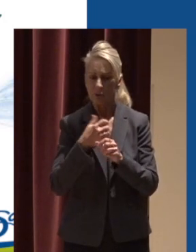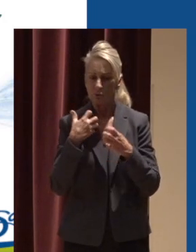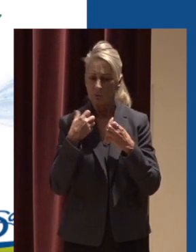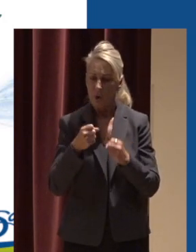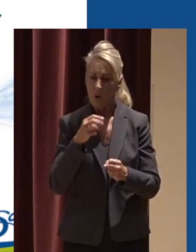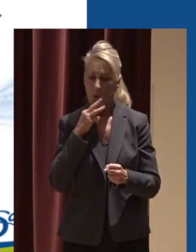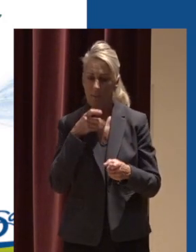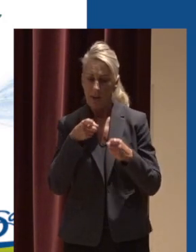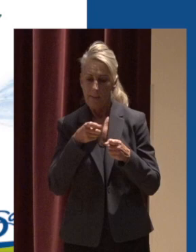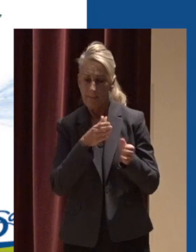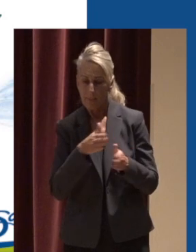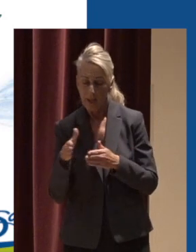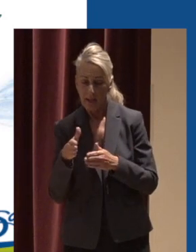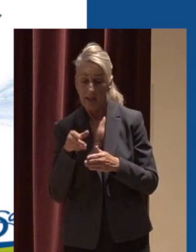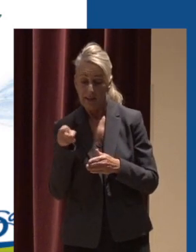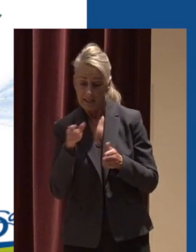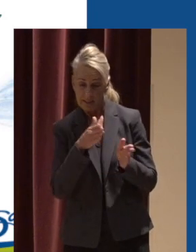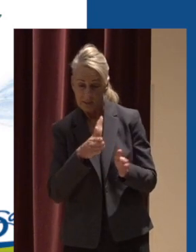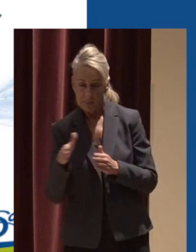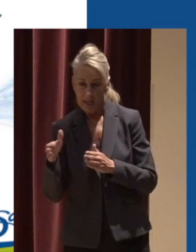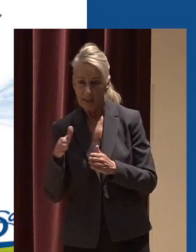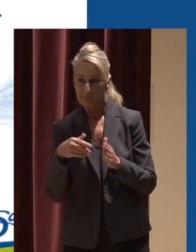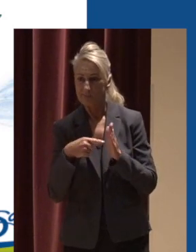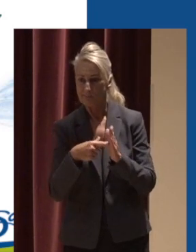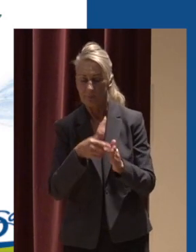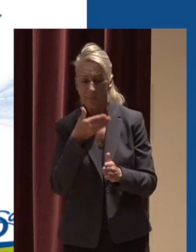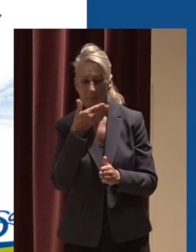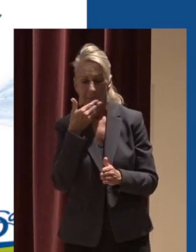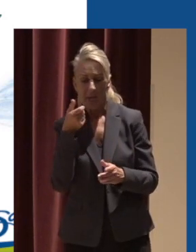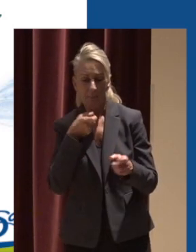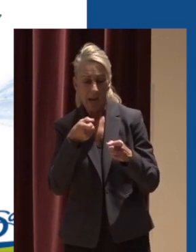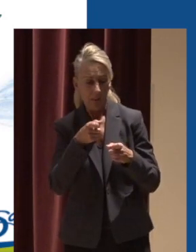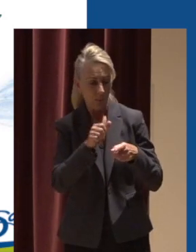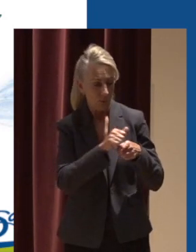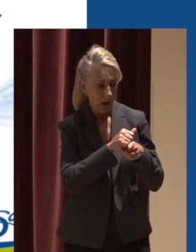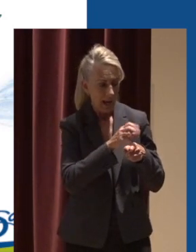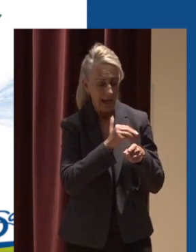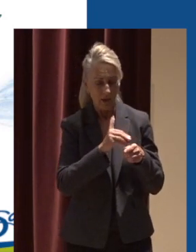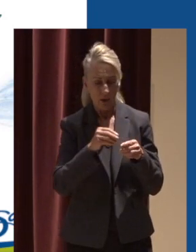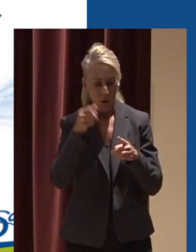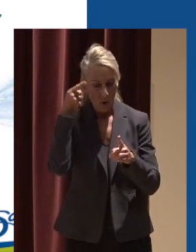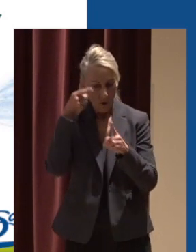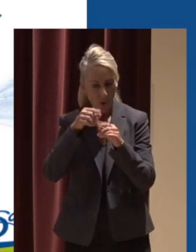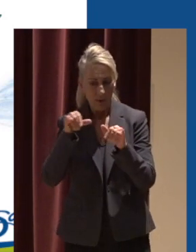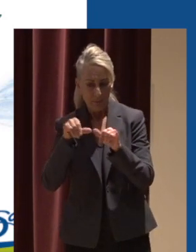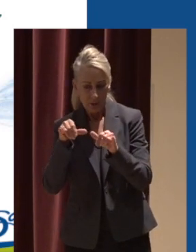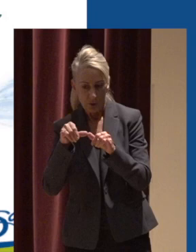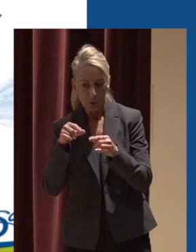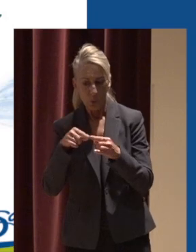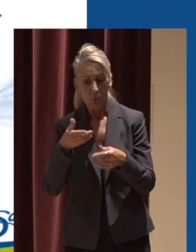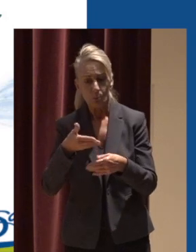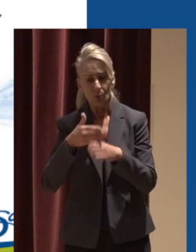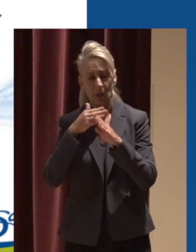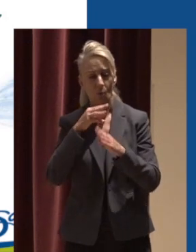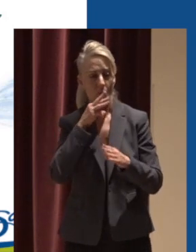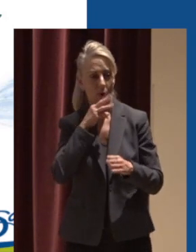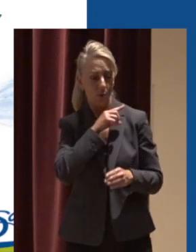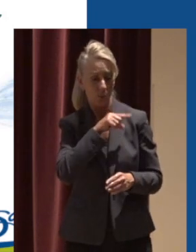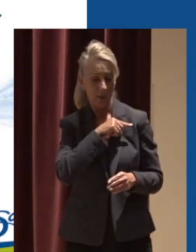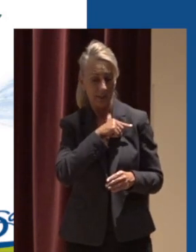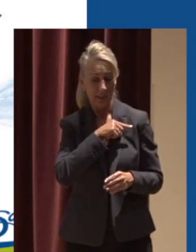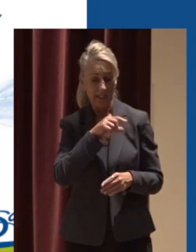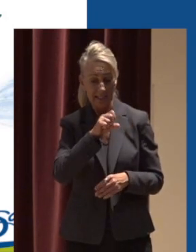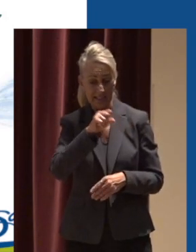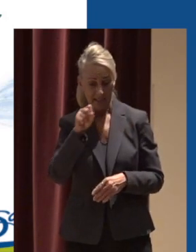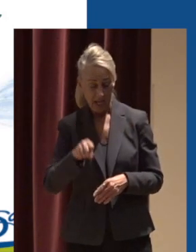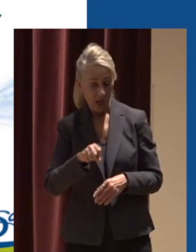the stormwater management plan outlines best management practices and measurable goals required to protect water quality Salem